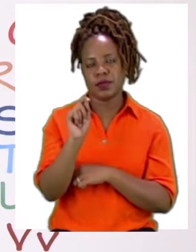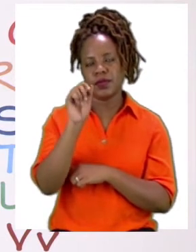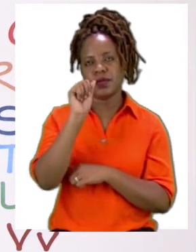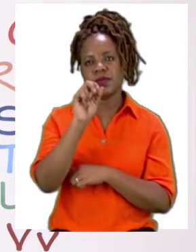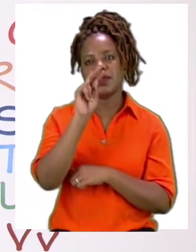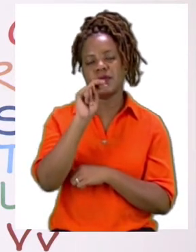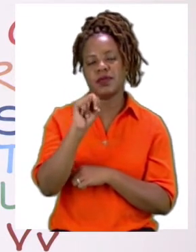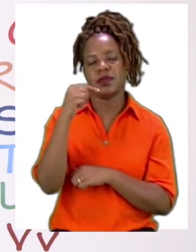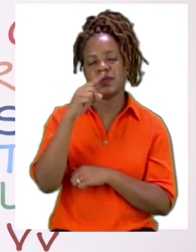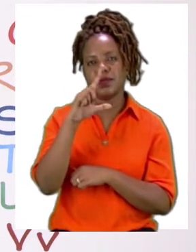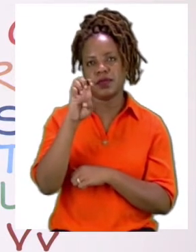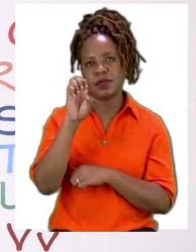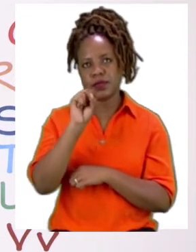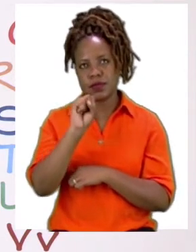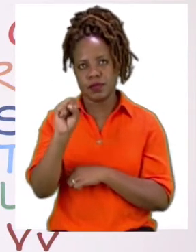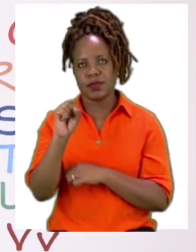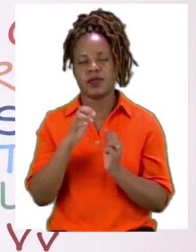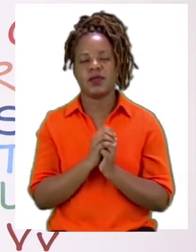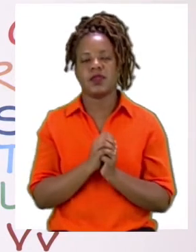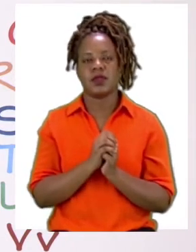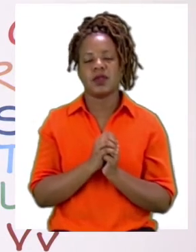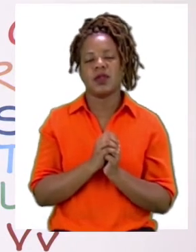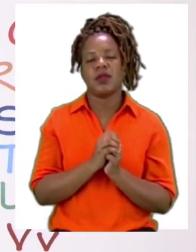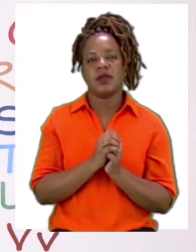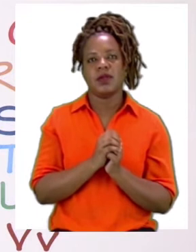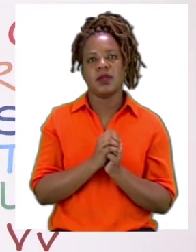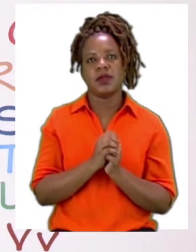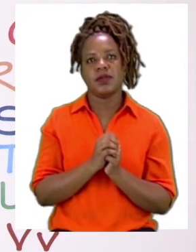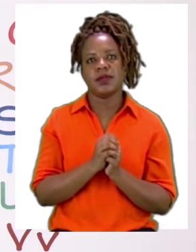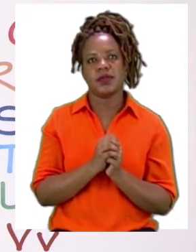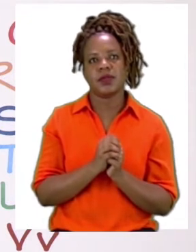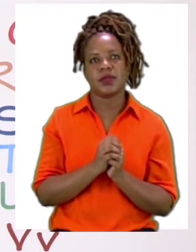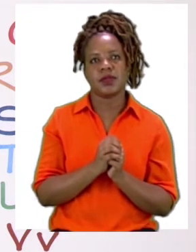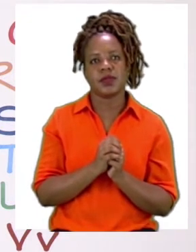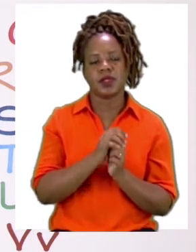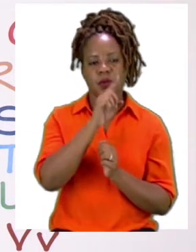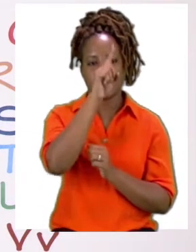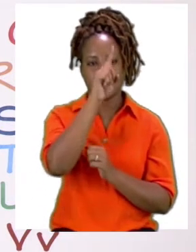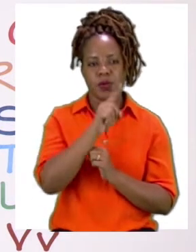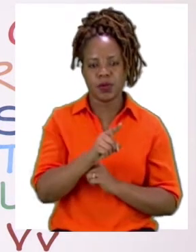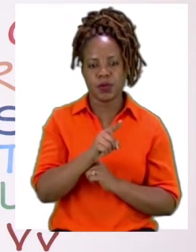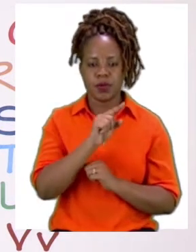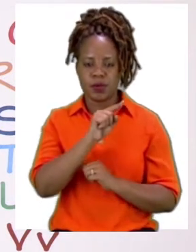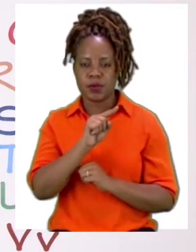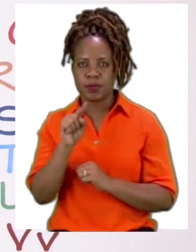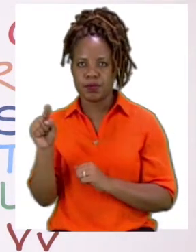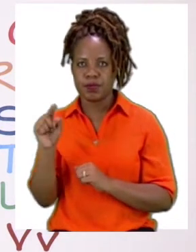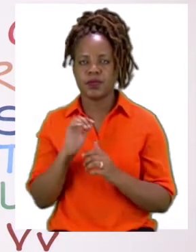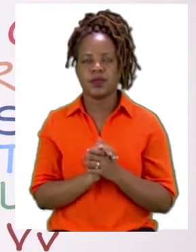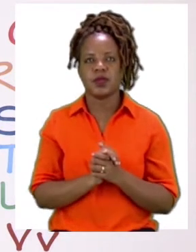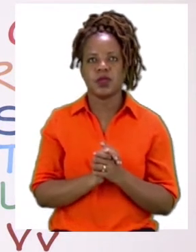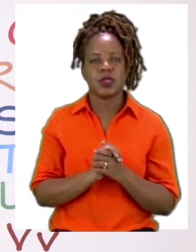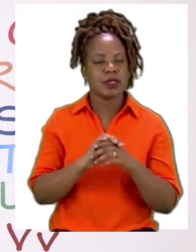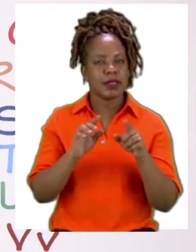lines and our vertical lines meeting. If the angle is on the other